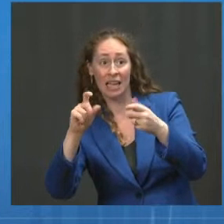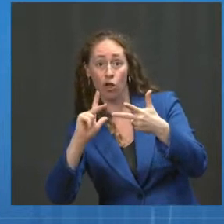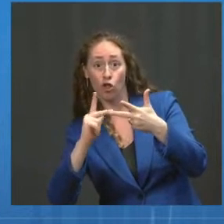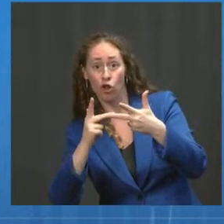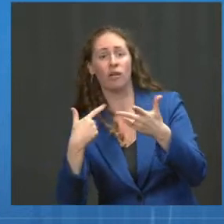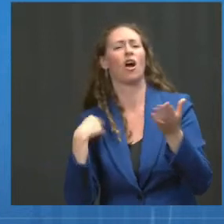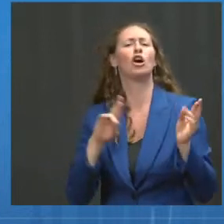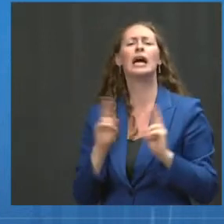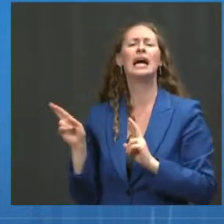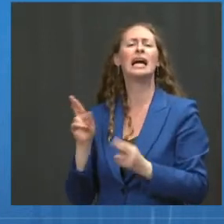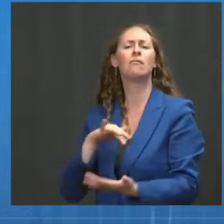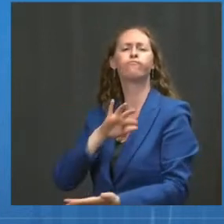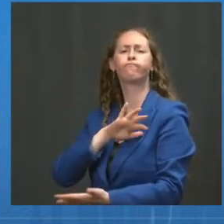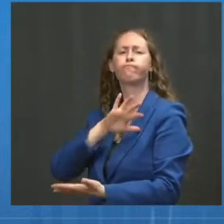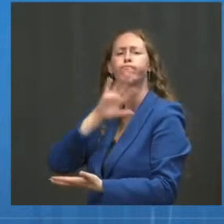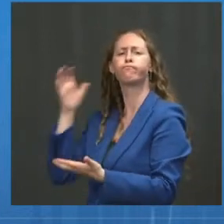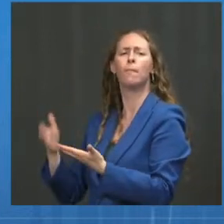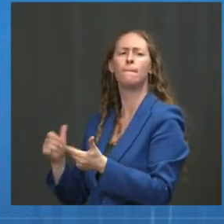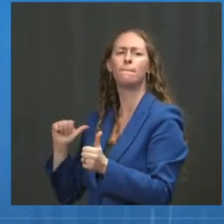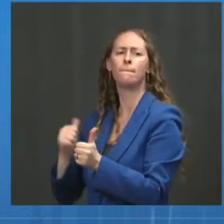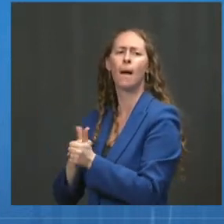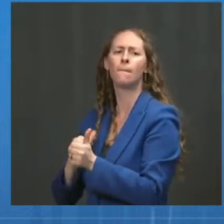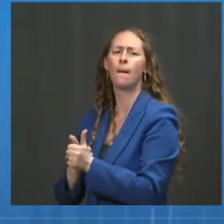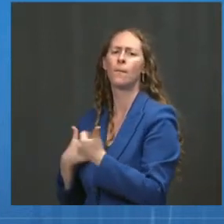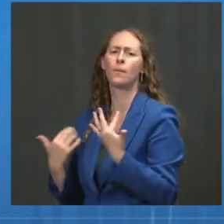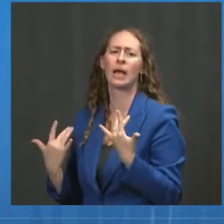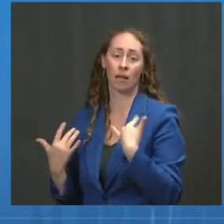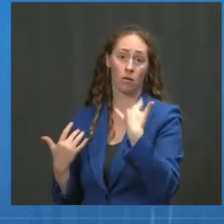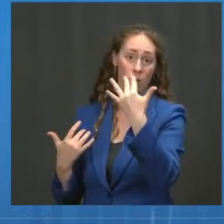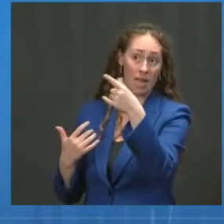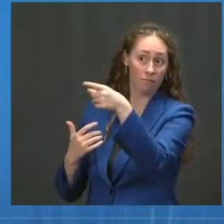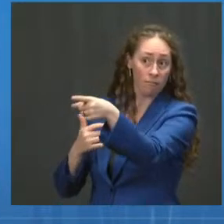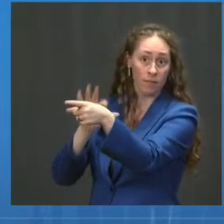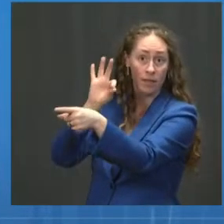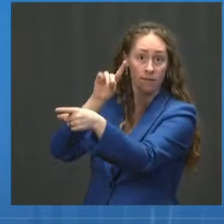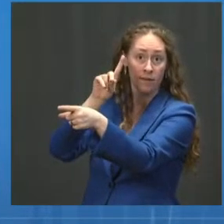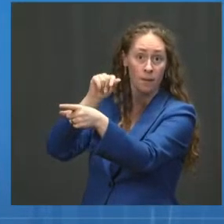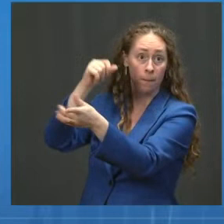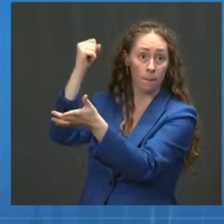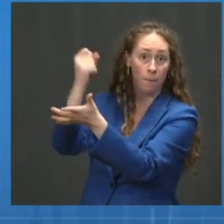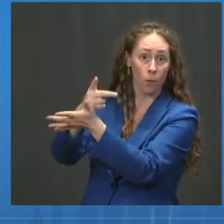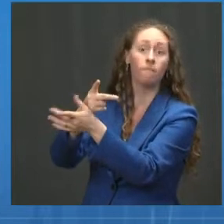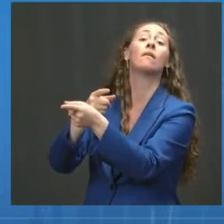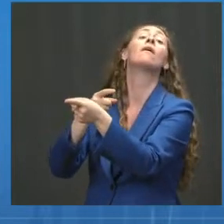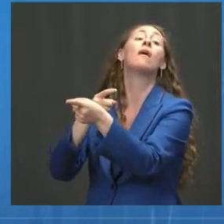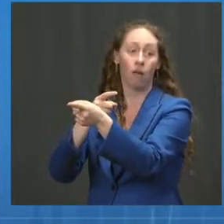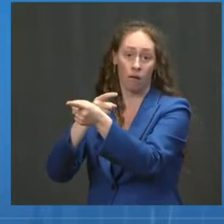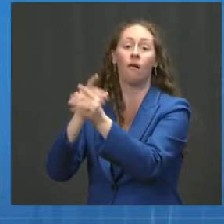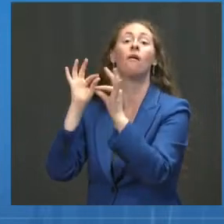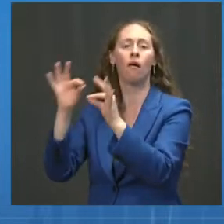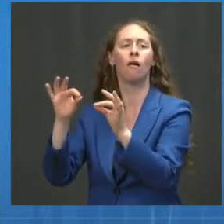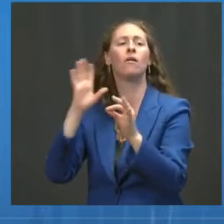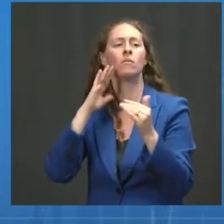FDA and ACIP approvals, boosters will be available starting the week of September 20th.